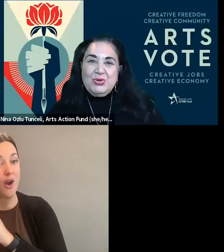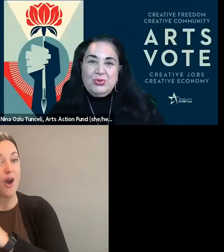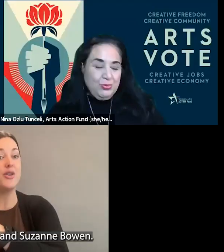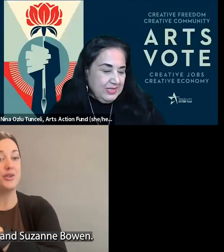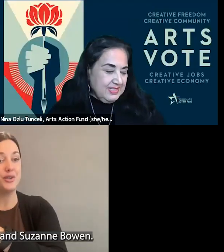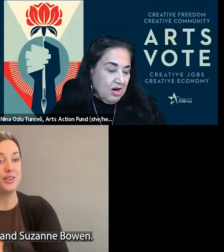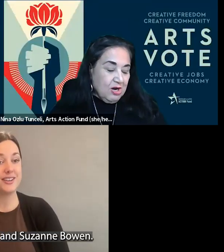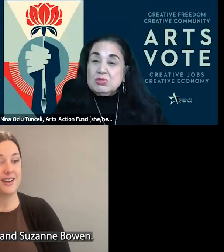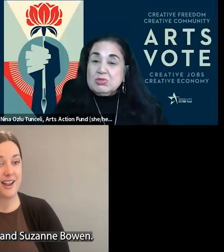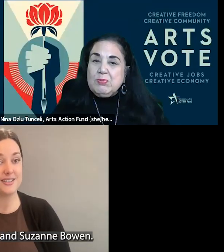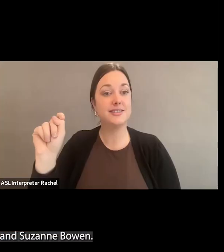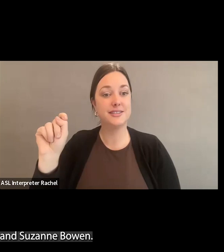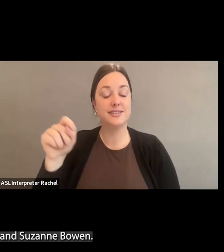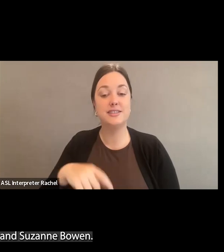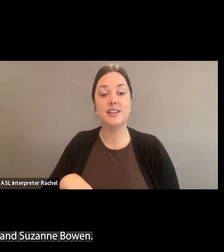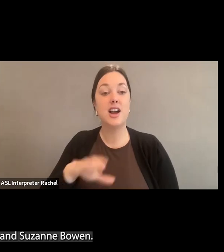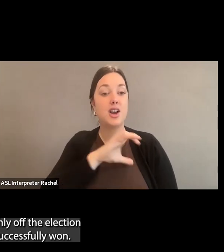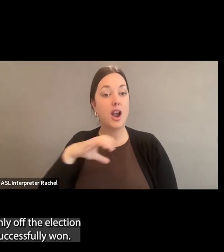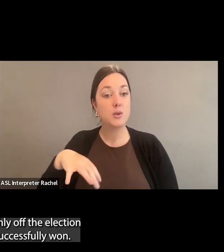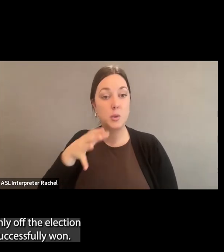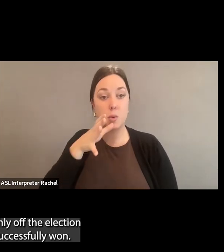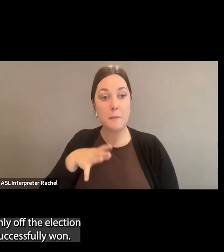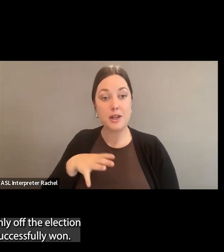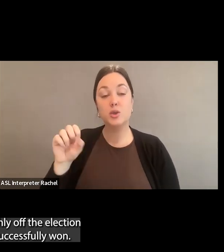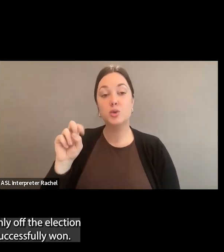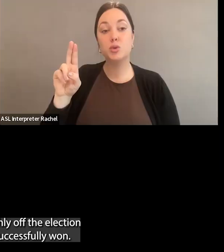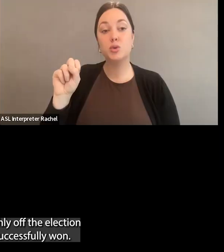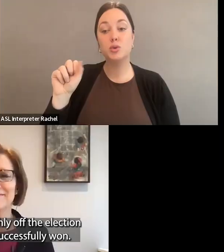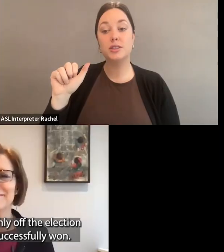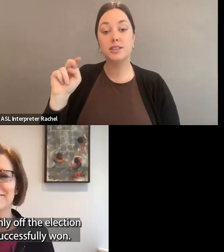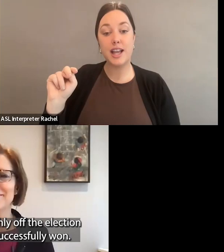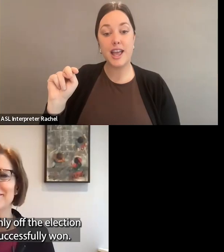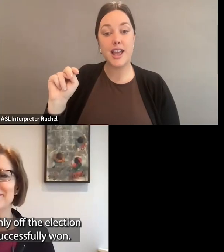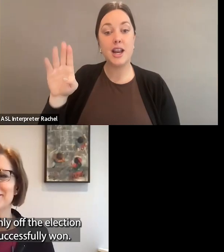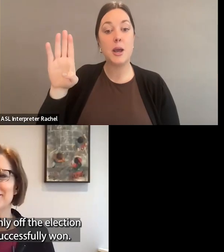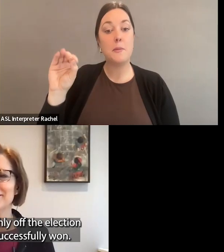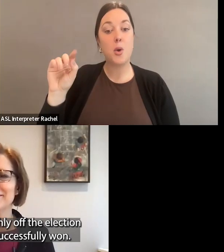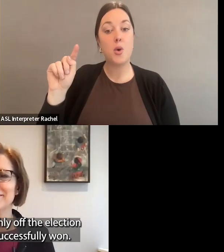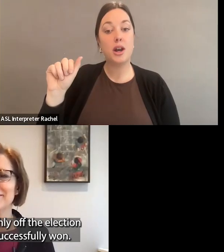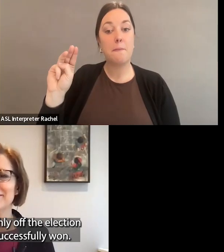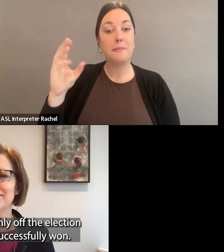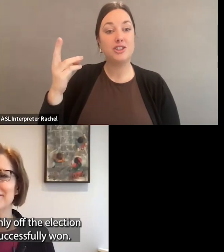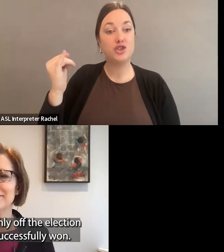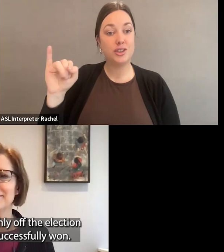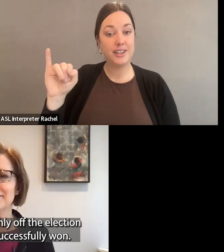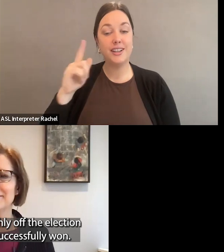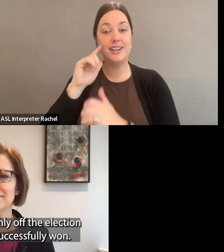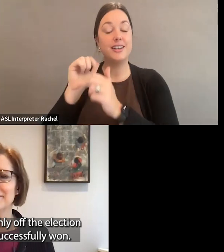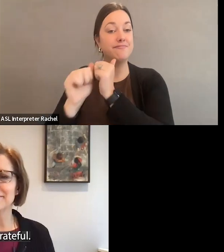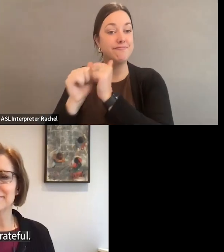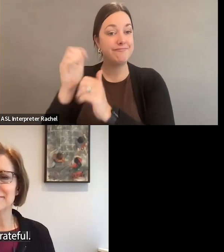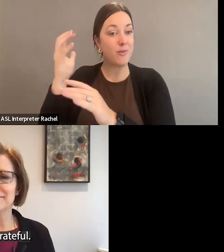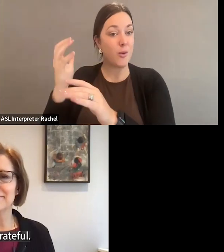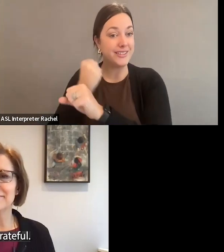who is Congresswoman Suzanne Bonamici, coming freshly off the election campaign, having successfully